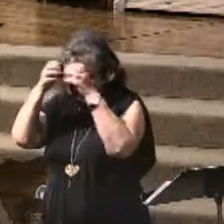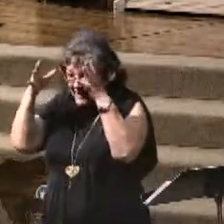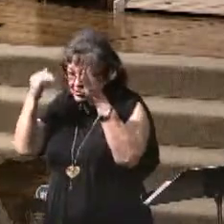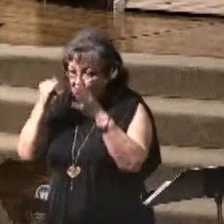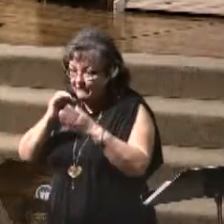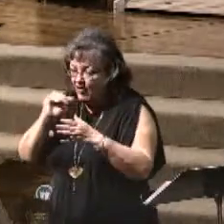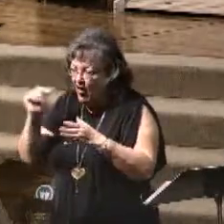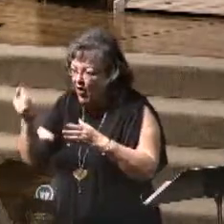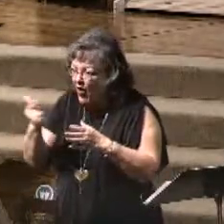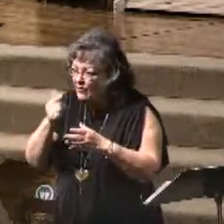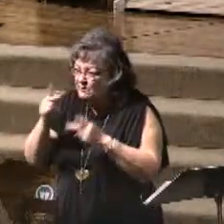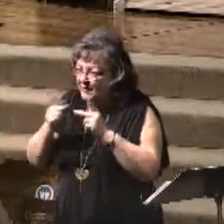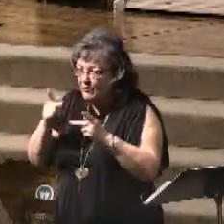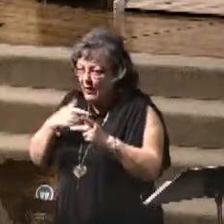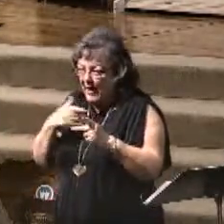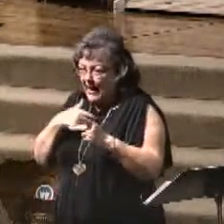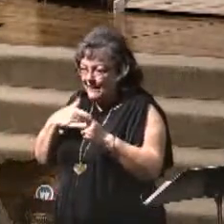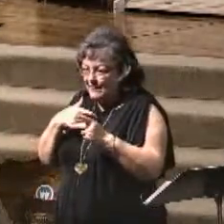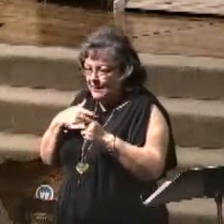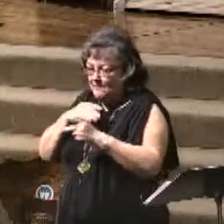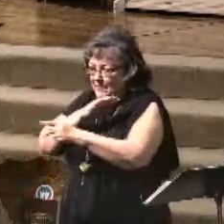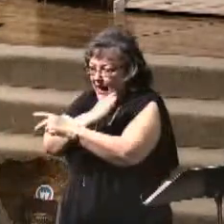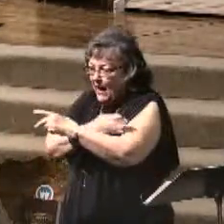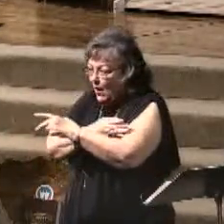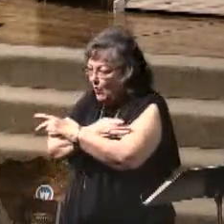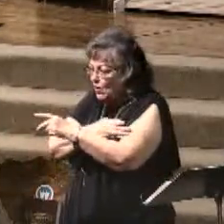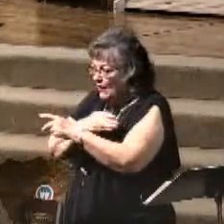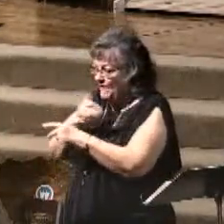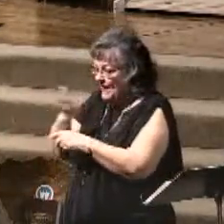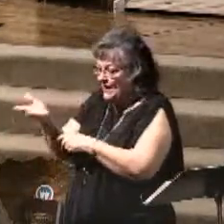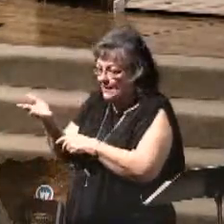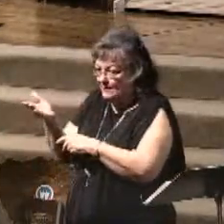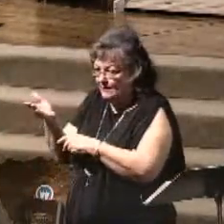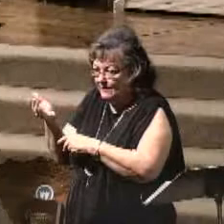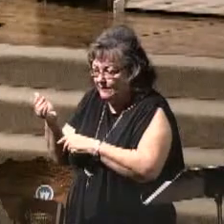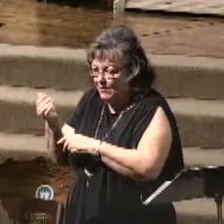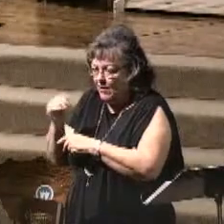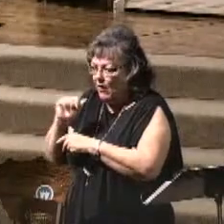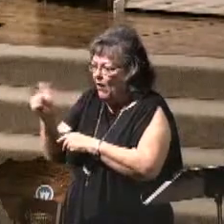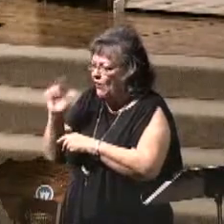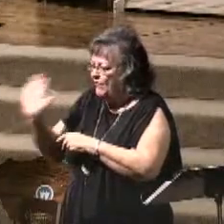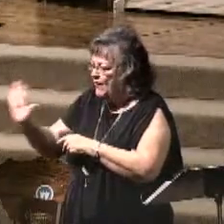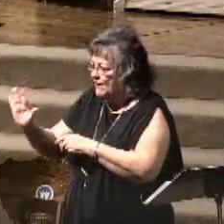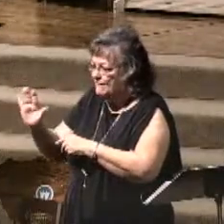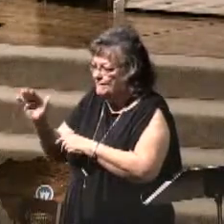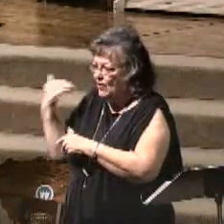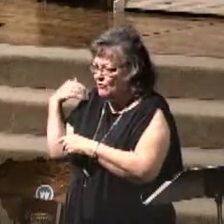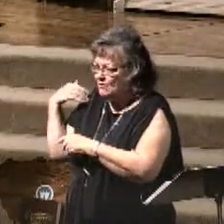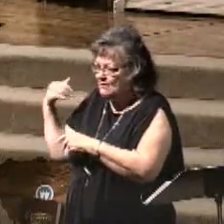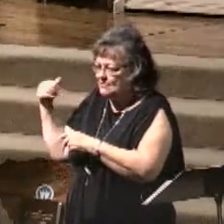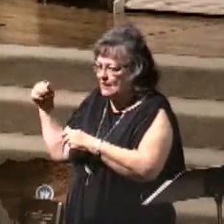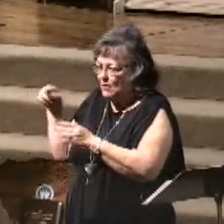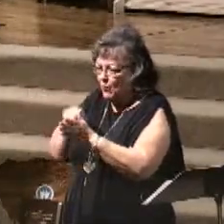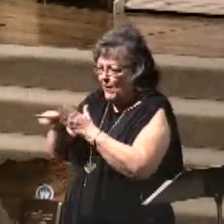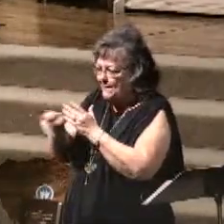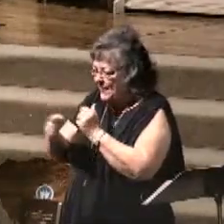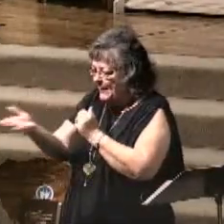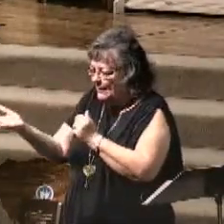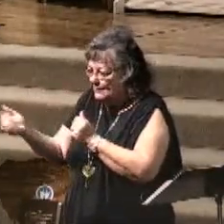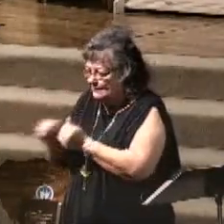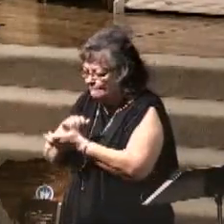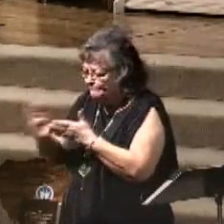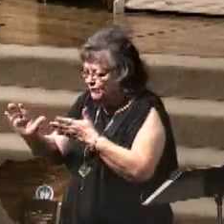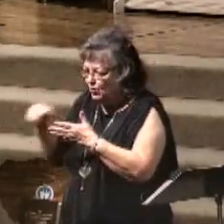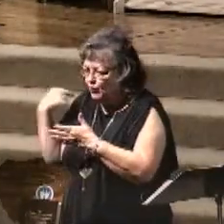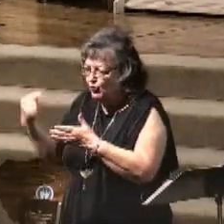had this power upon them and all this destruction? It's all their fault. Let's wipe them out. So, here's what we'll do. We'll make